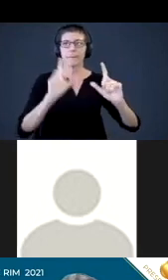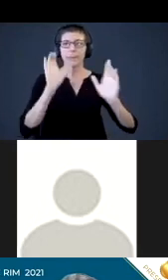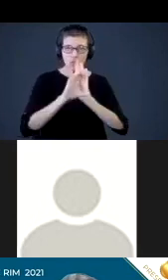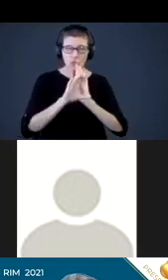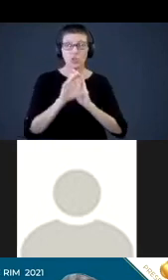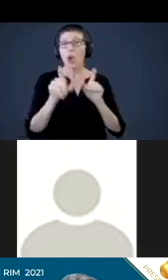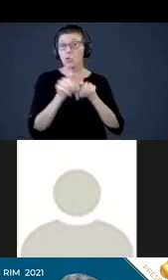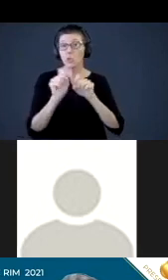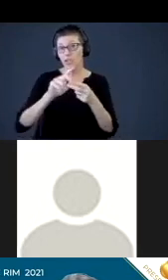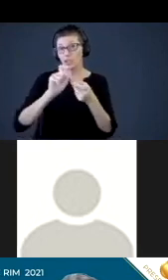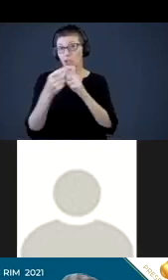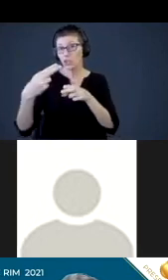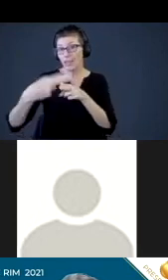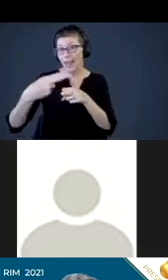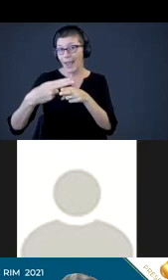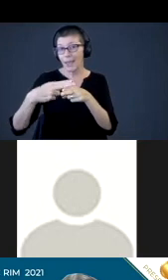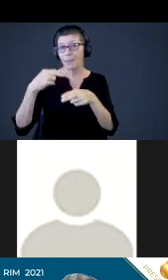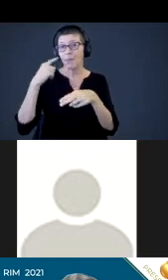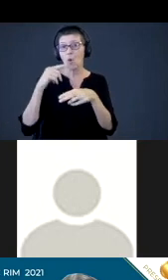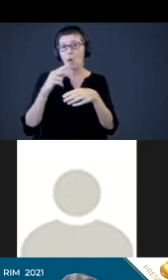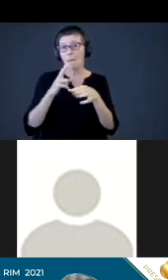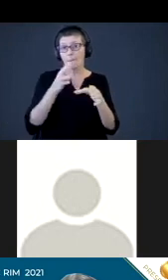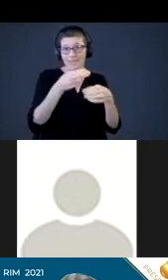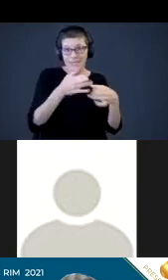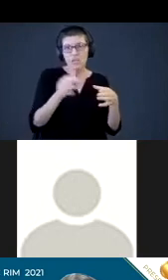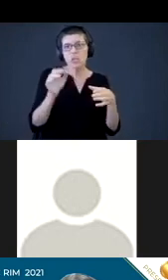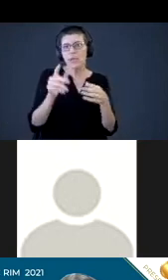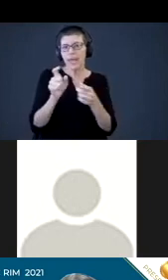and you when you go into participants and then you can rename